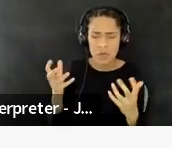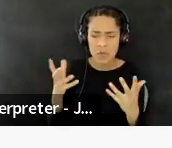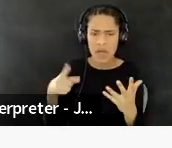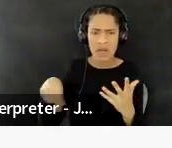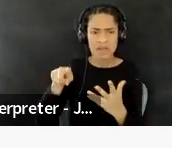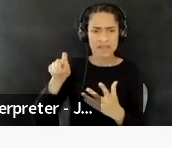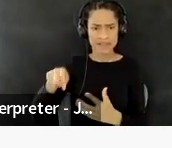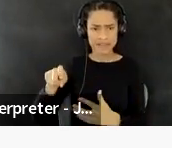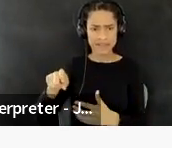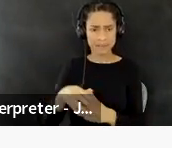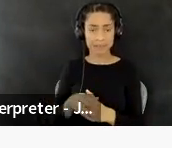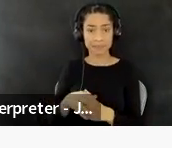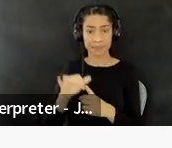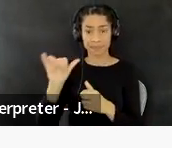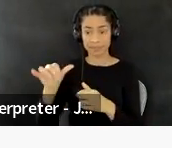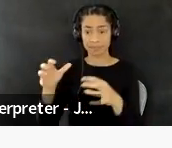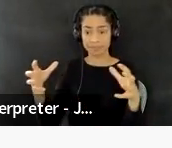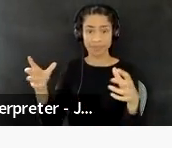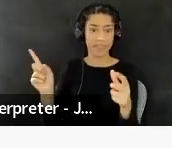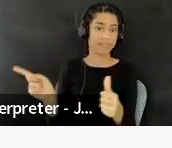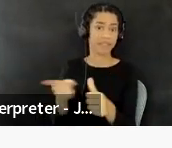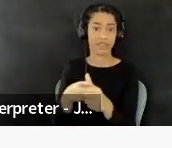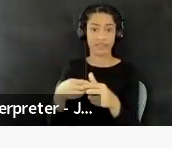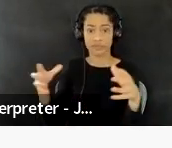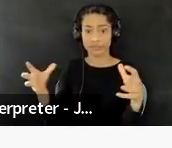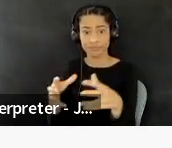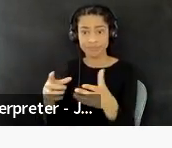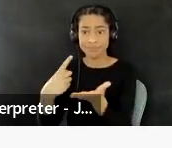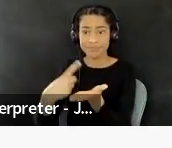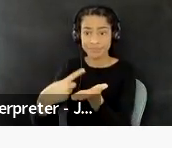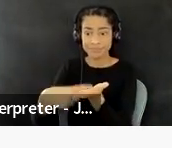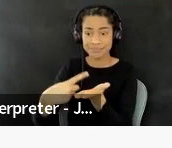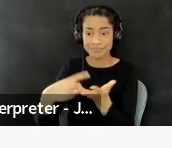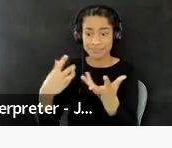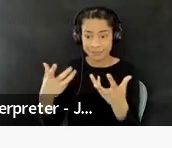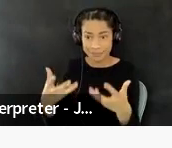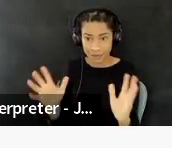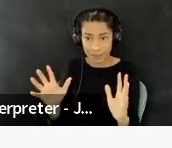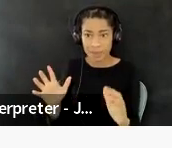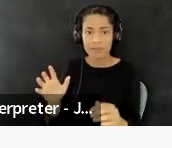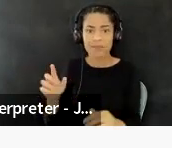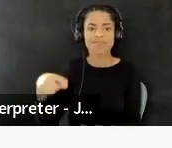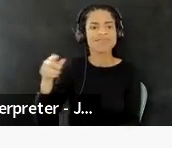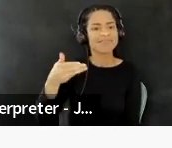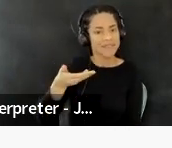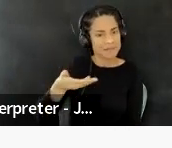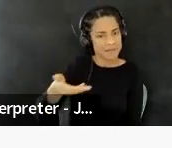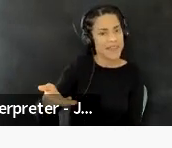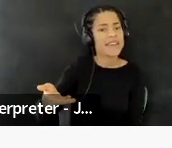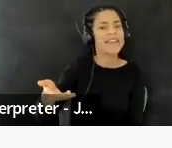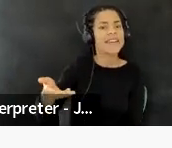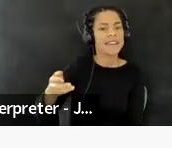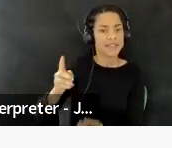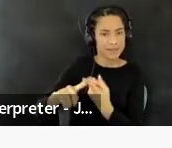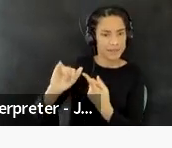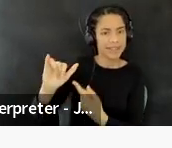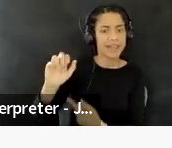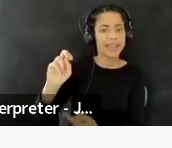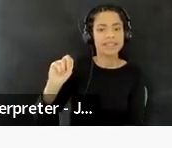and as a result of that first convening, I was invited onto the network track to continue, um,